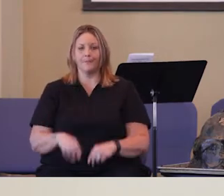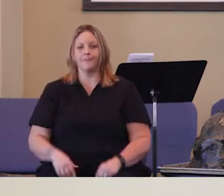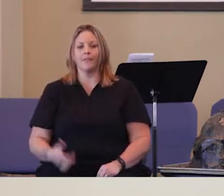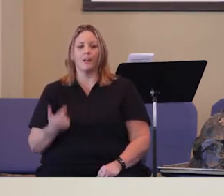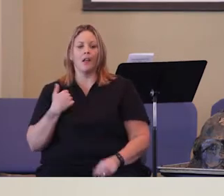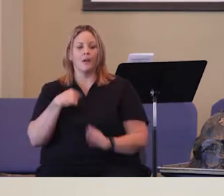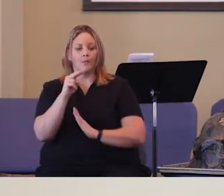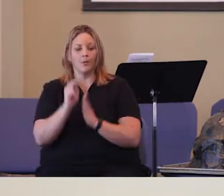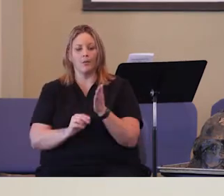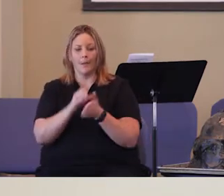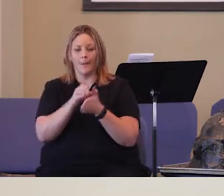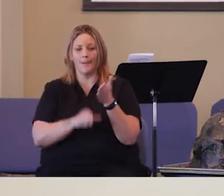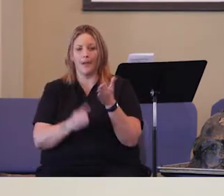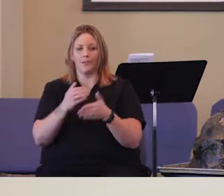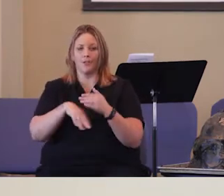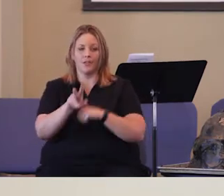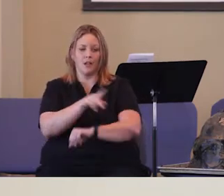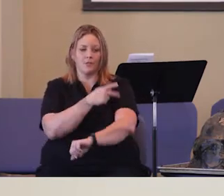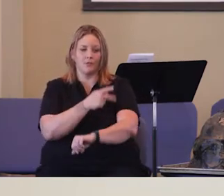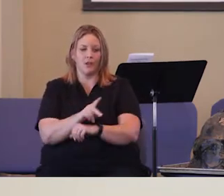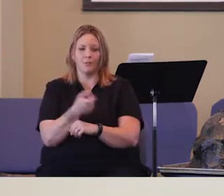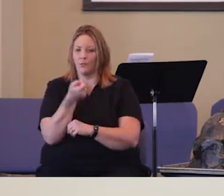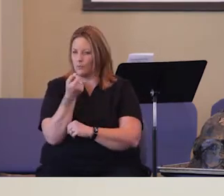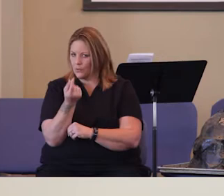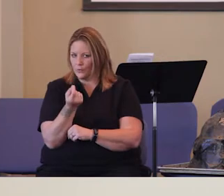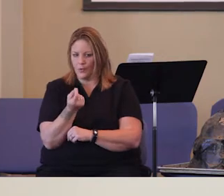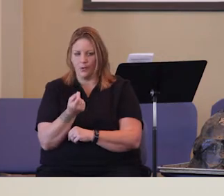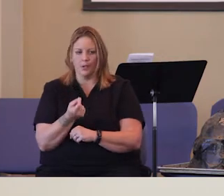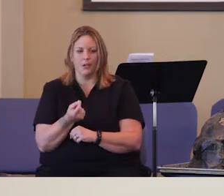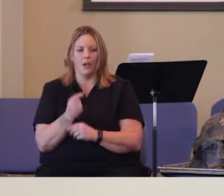Moses. I'm going to read a passage in Psalms real quick about Moses.